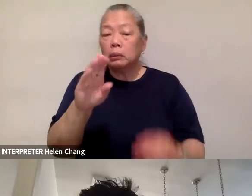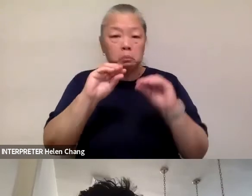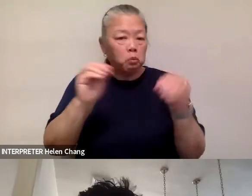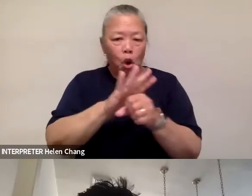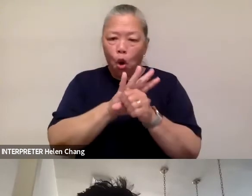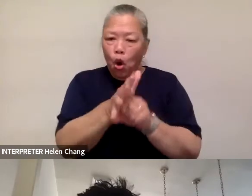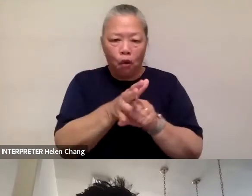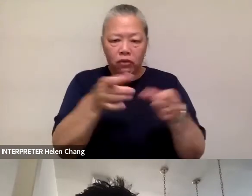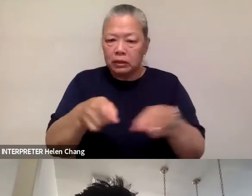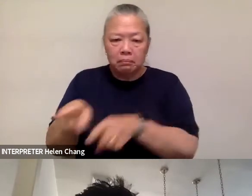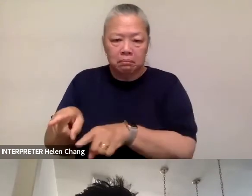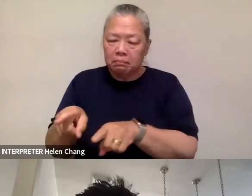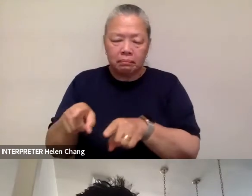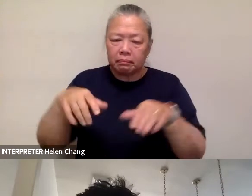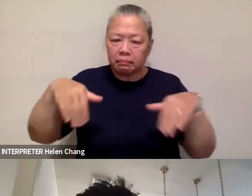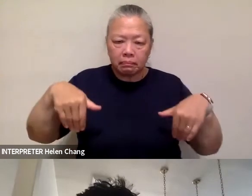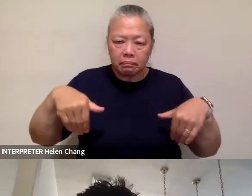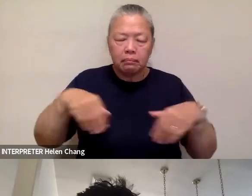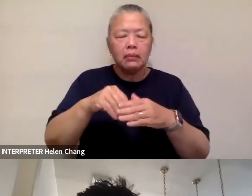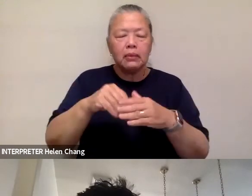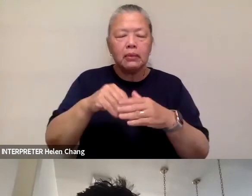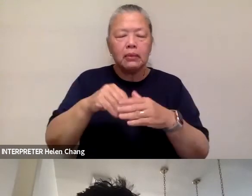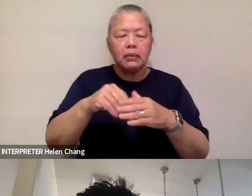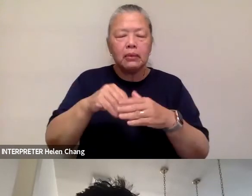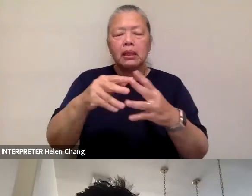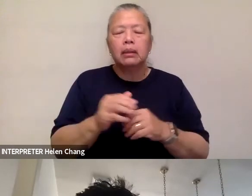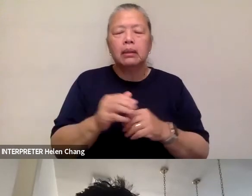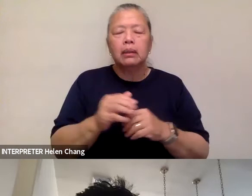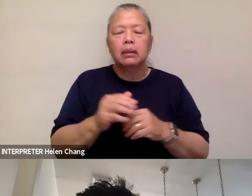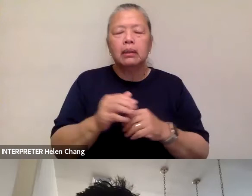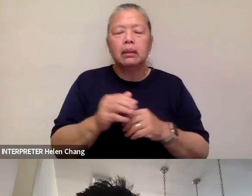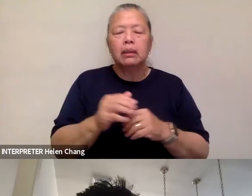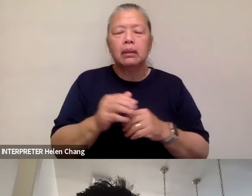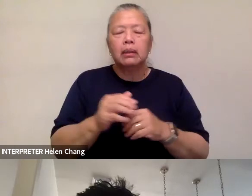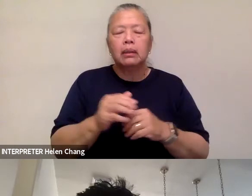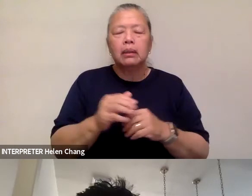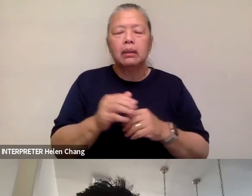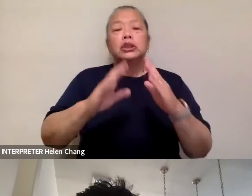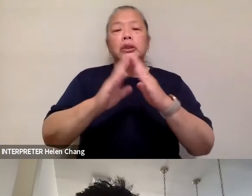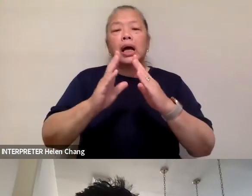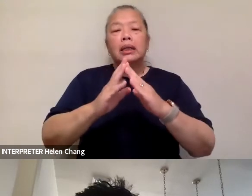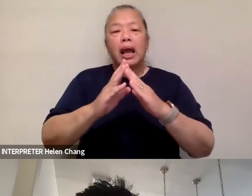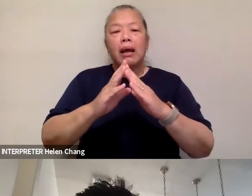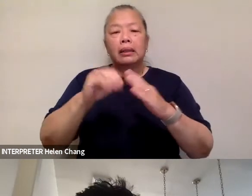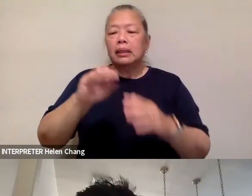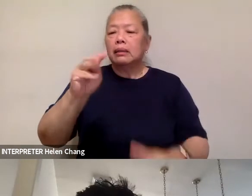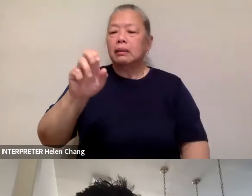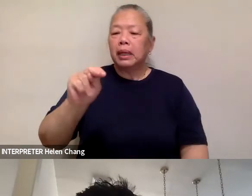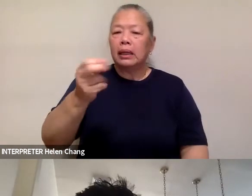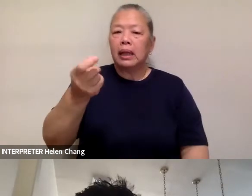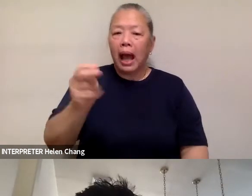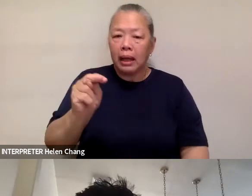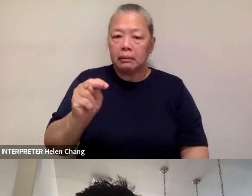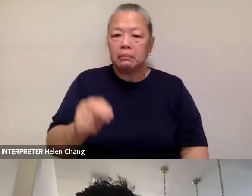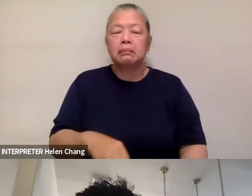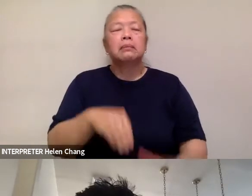in America. America, yet Chinatown in Manhattan, in San Francisco, across the